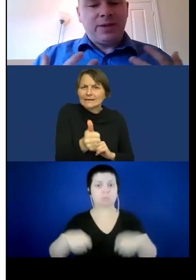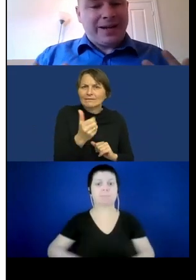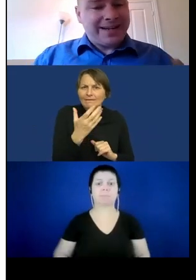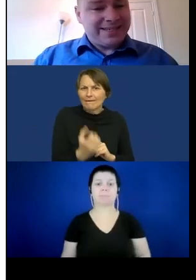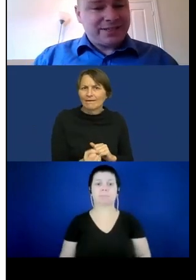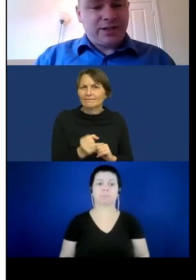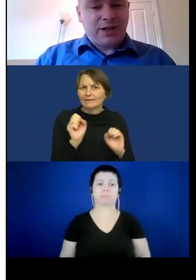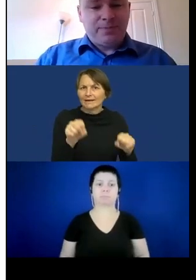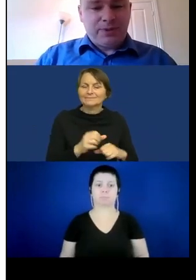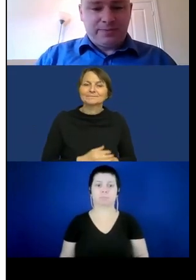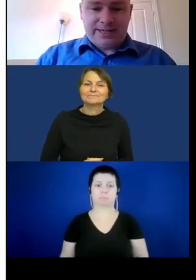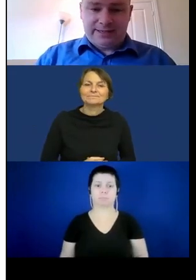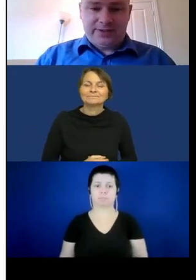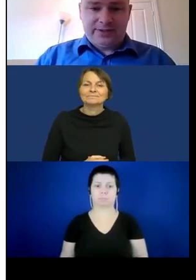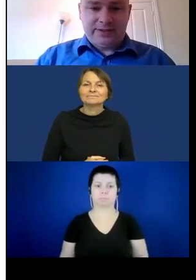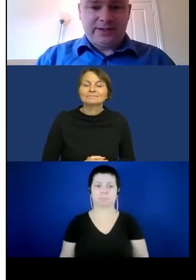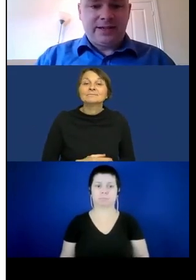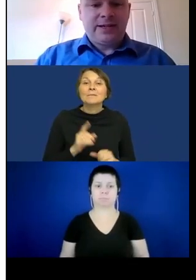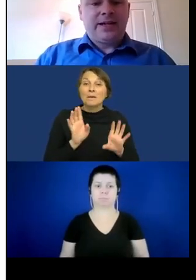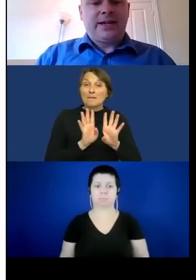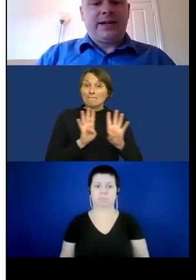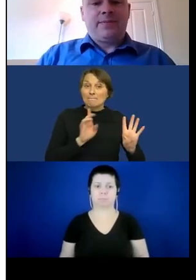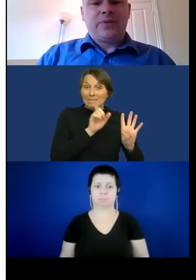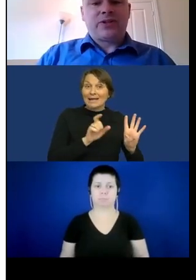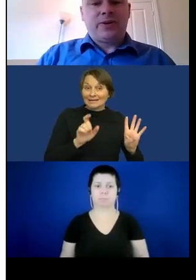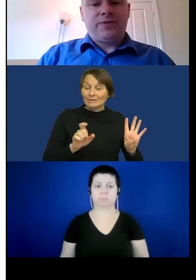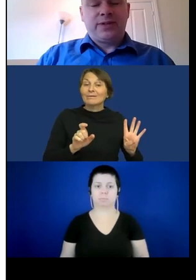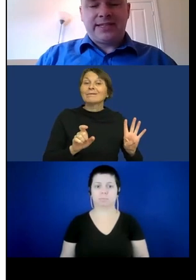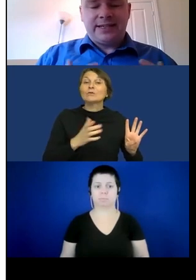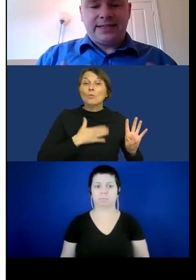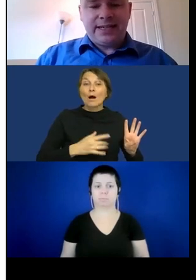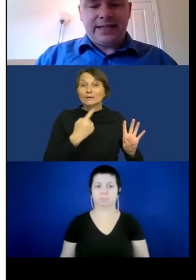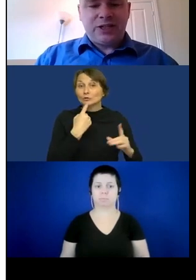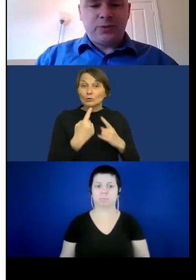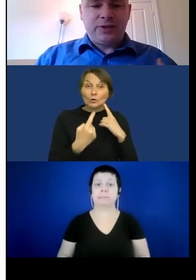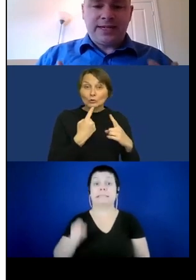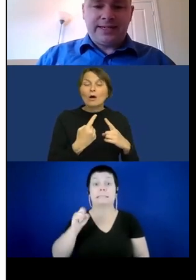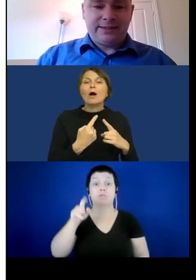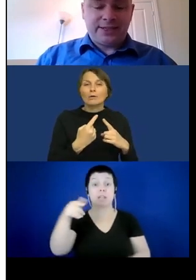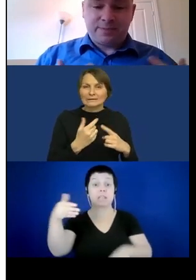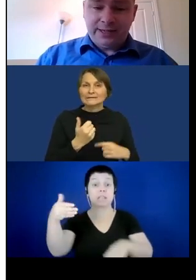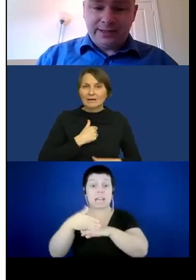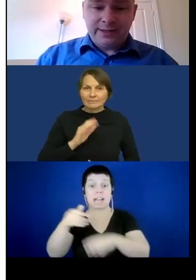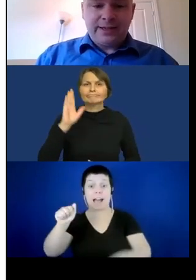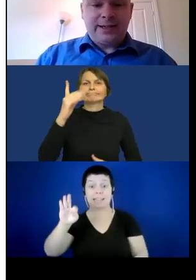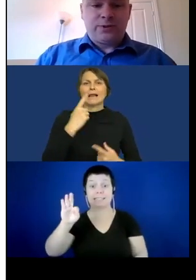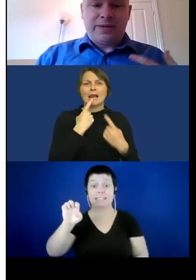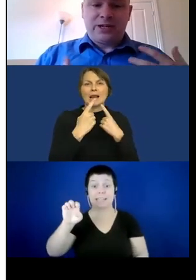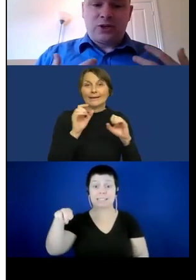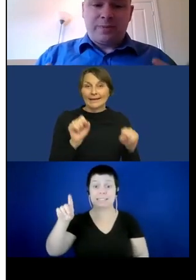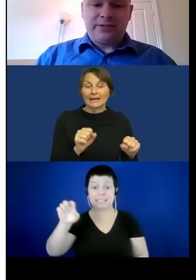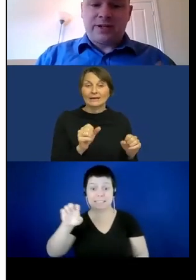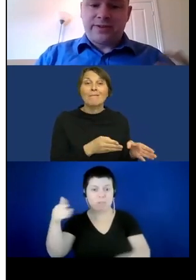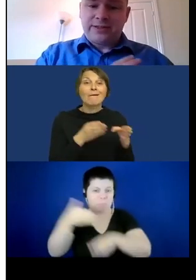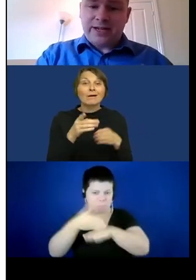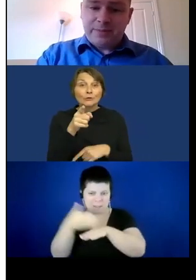Only panellists can unmute themselves. So if you're an attendee and you would like to speak in order to